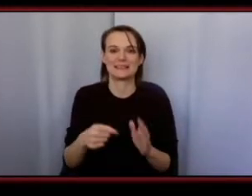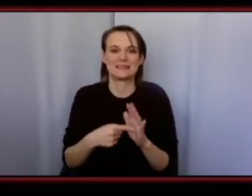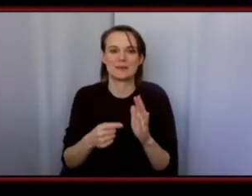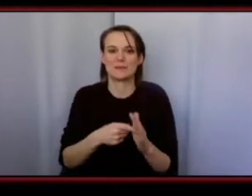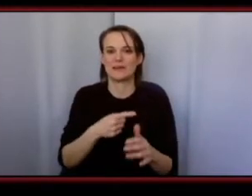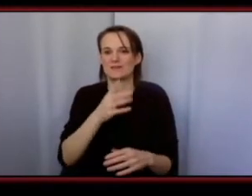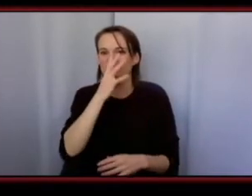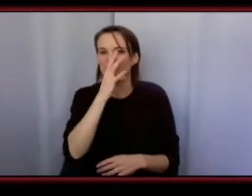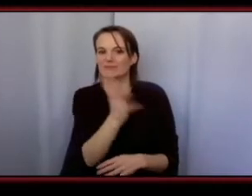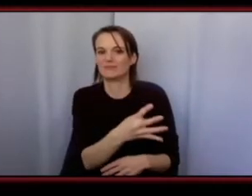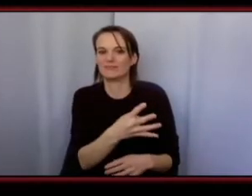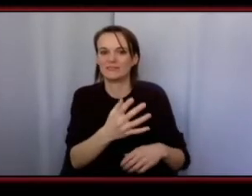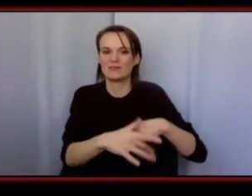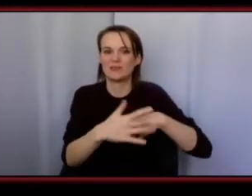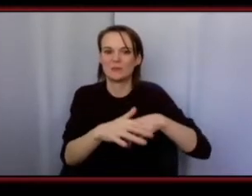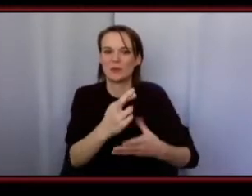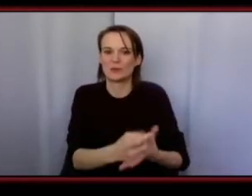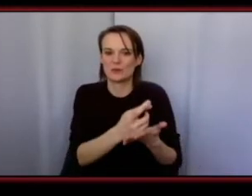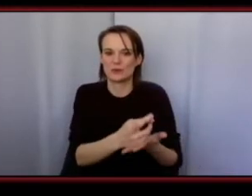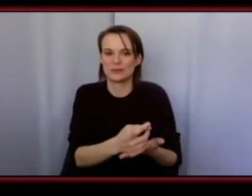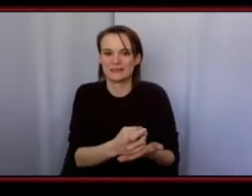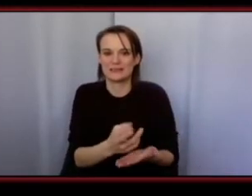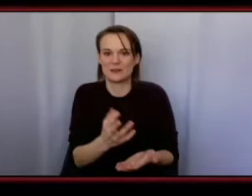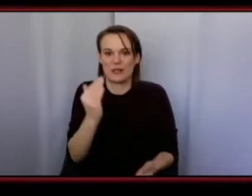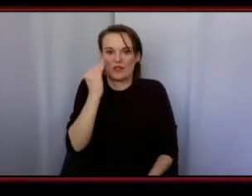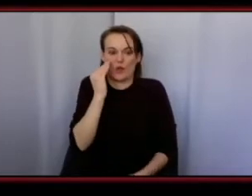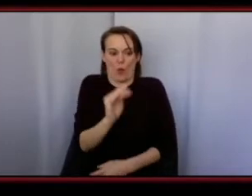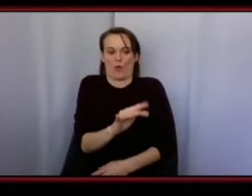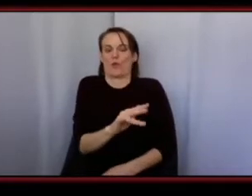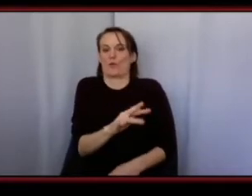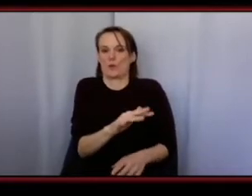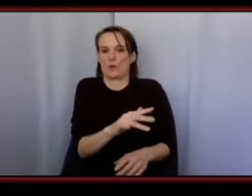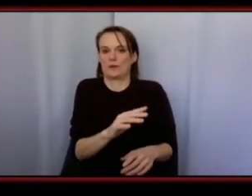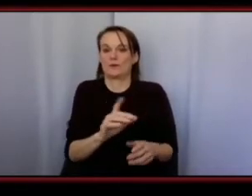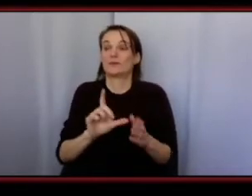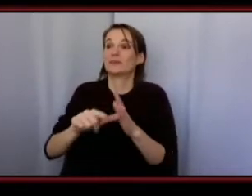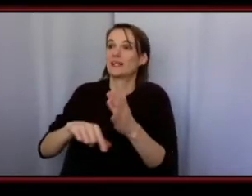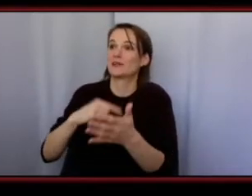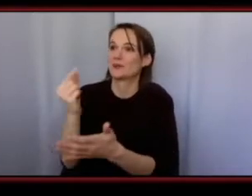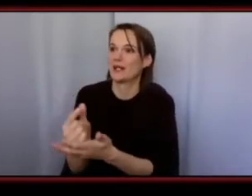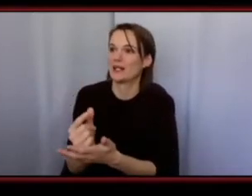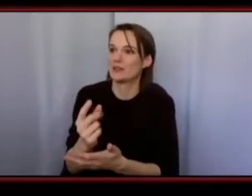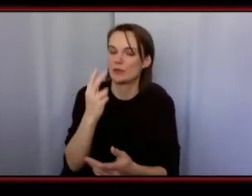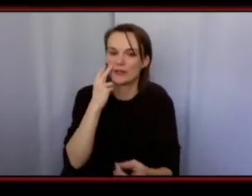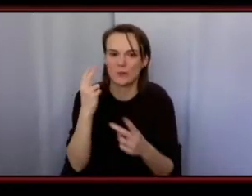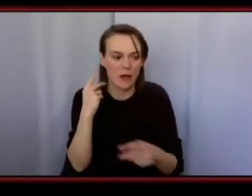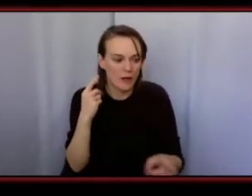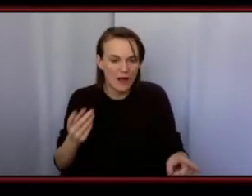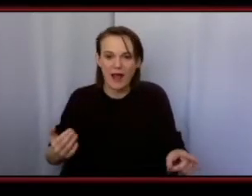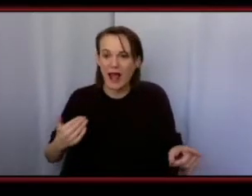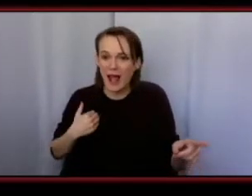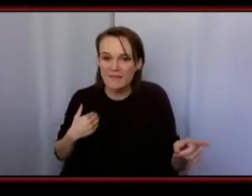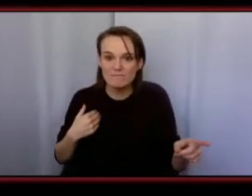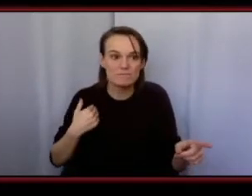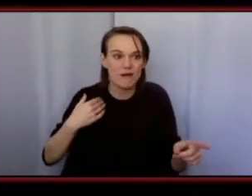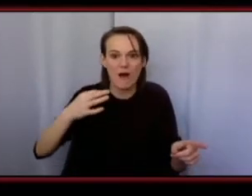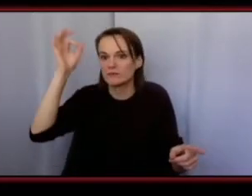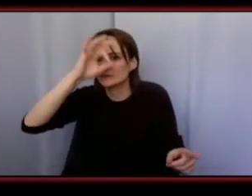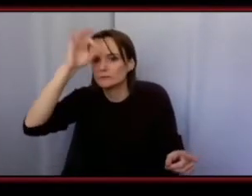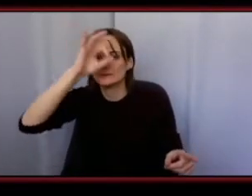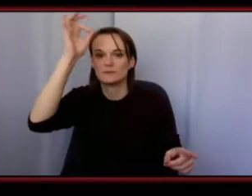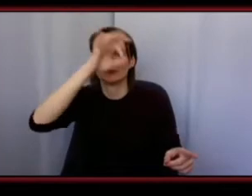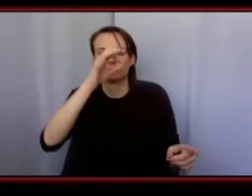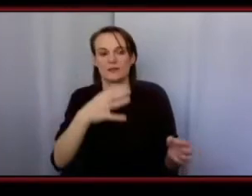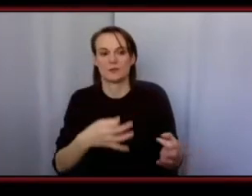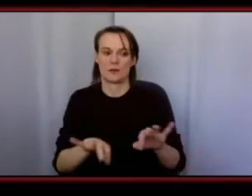resources are available but we don't find out about it until we graduate and it's like whoa that was available to me um so do your